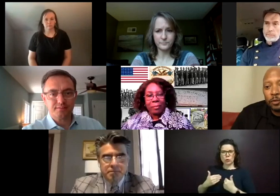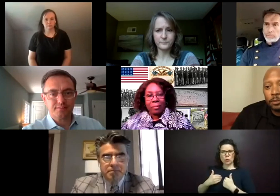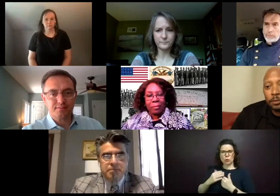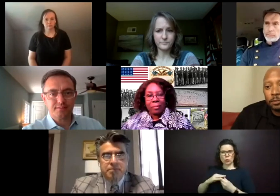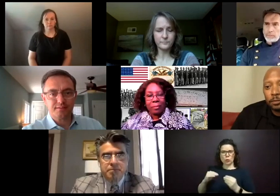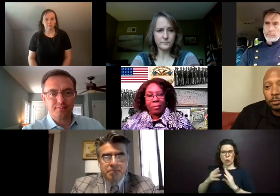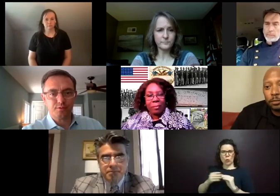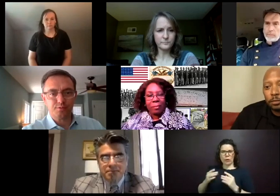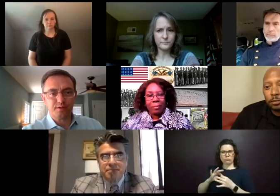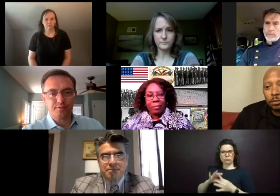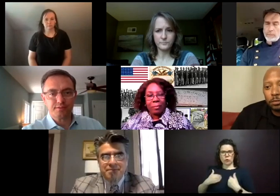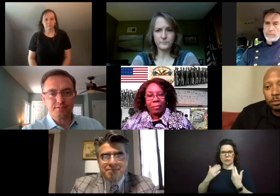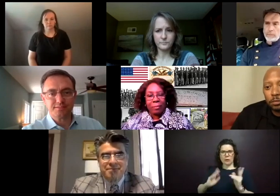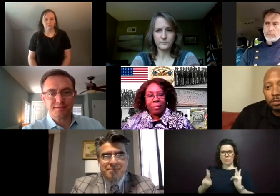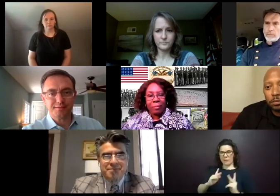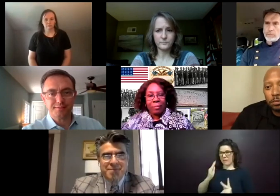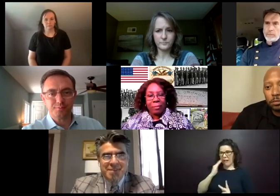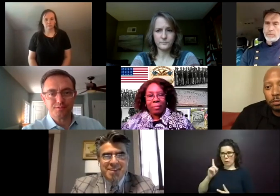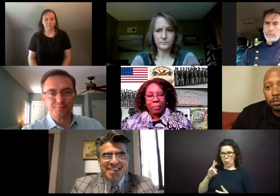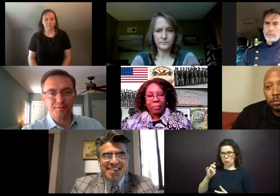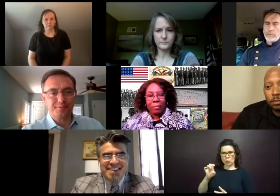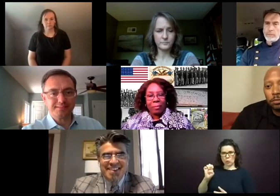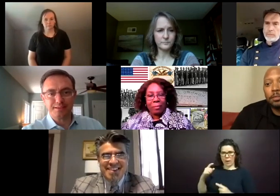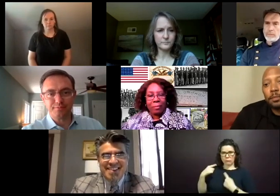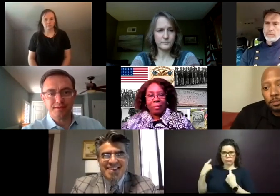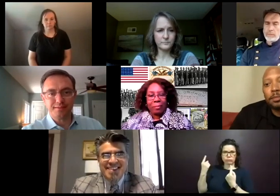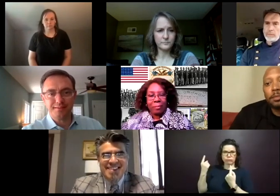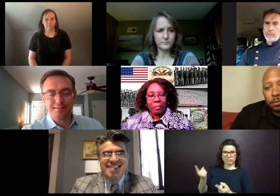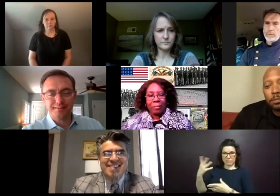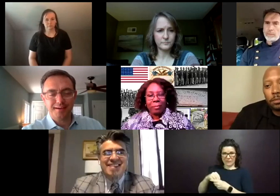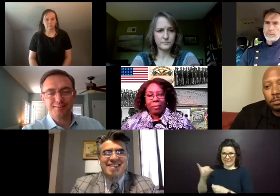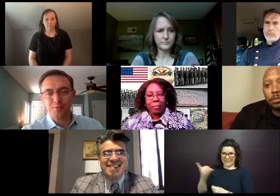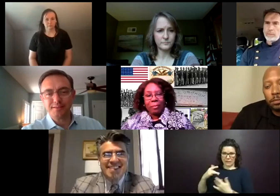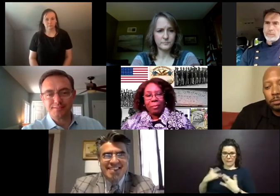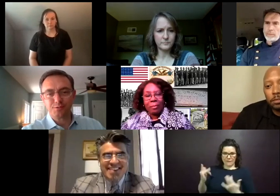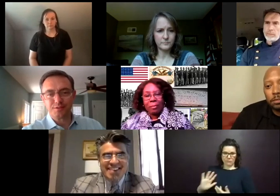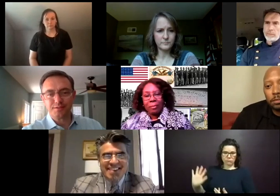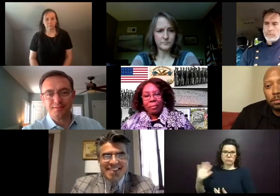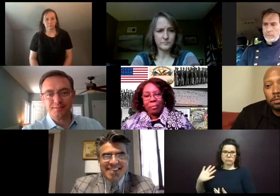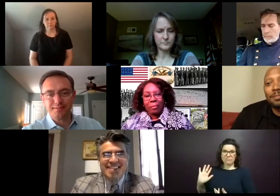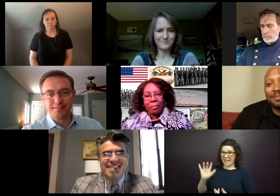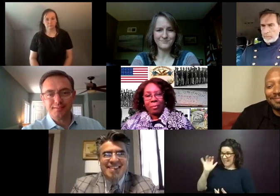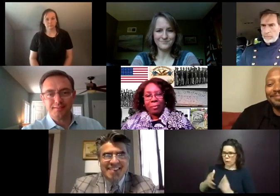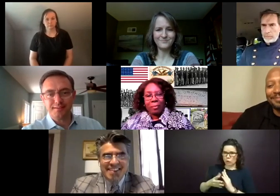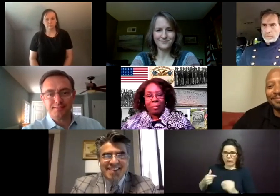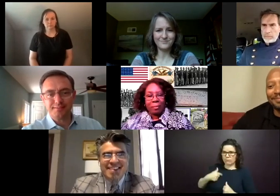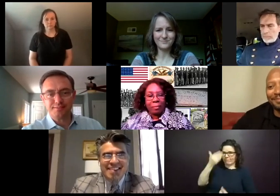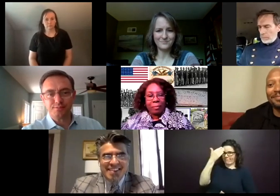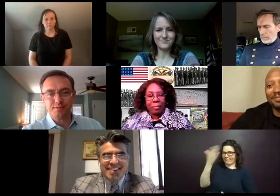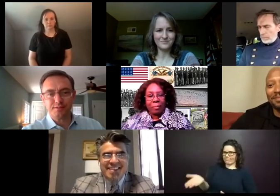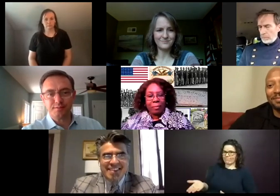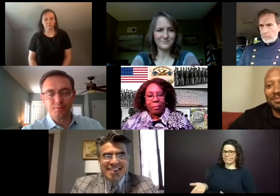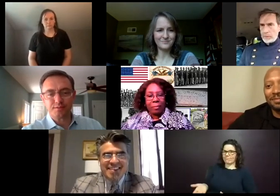as I have known Duane over the years and was involved in that same event. I didn't know that story and